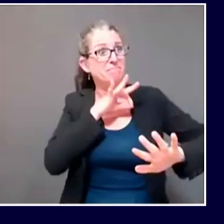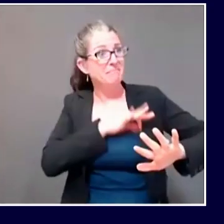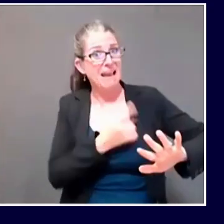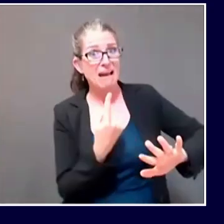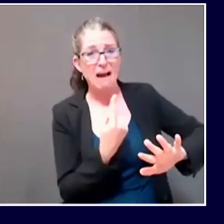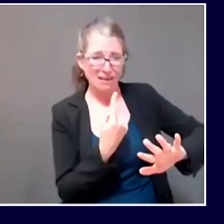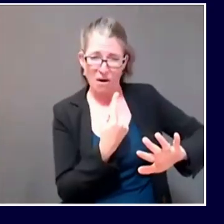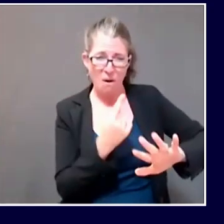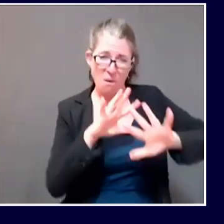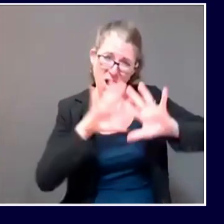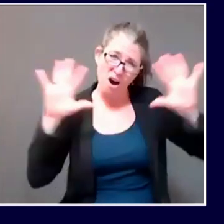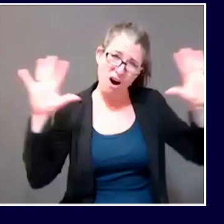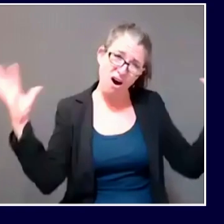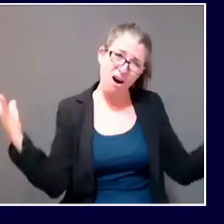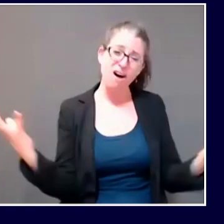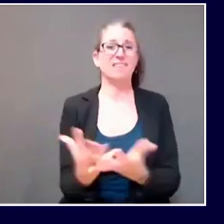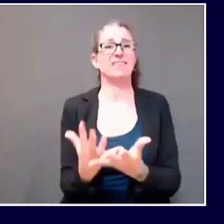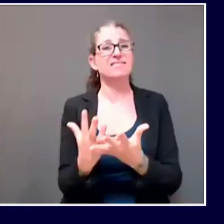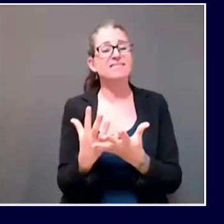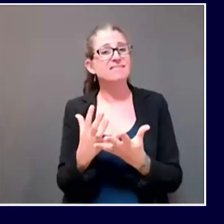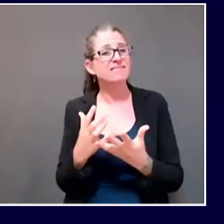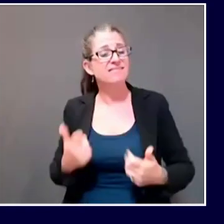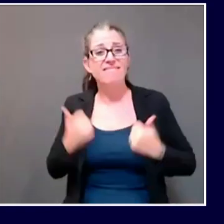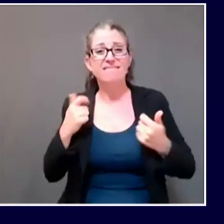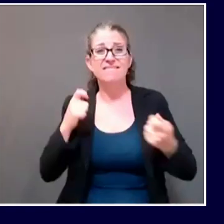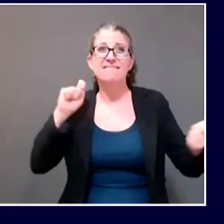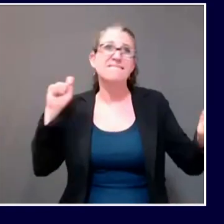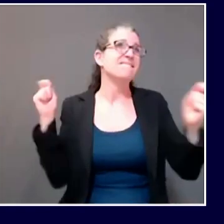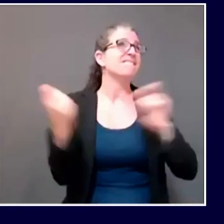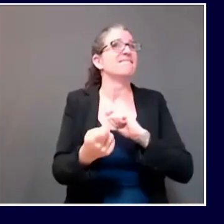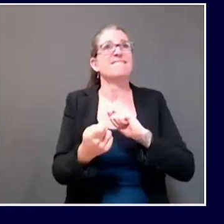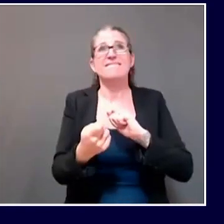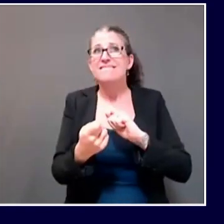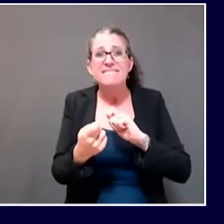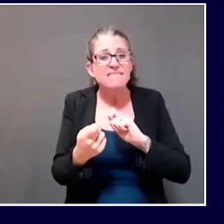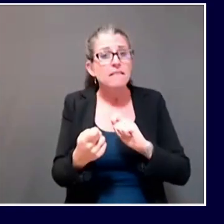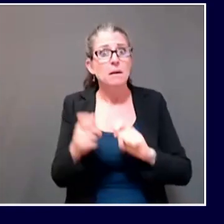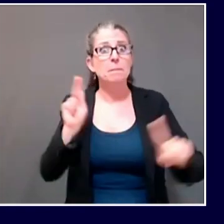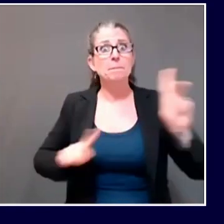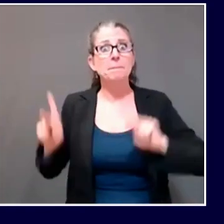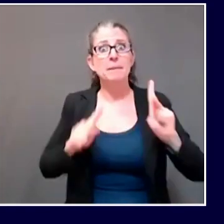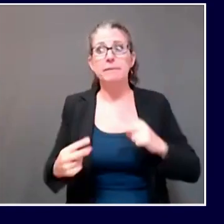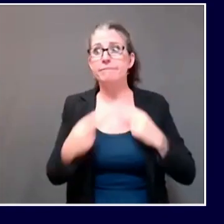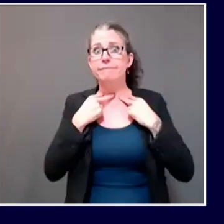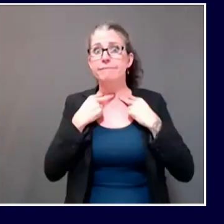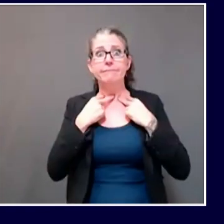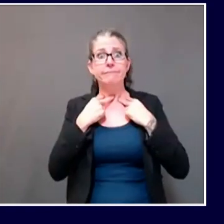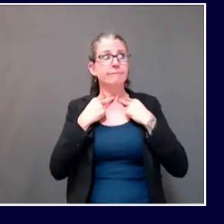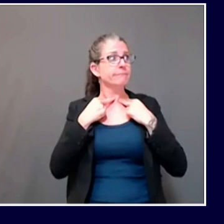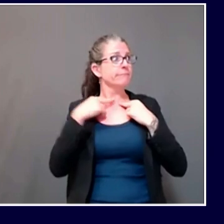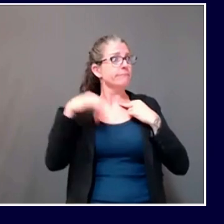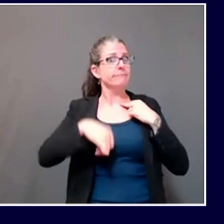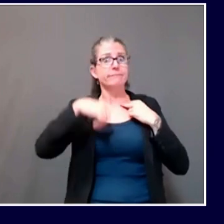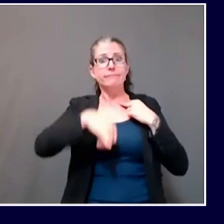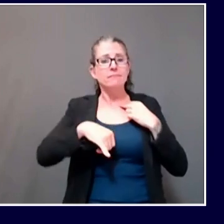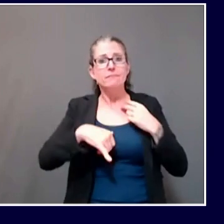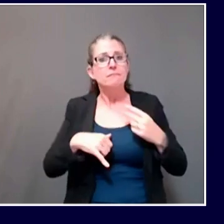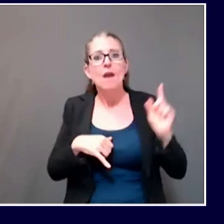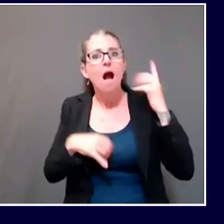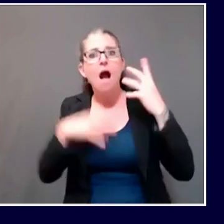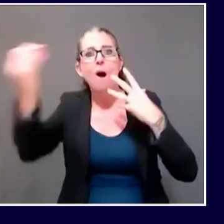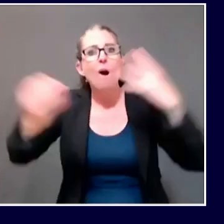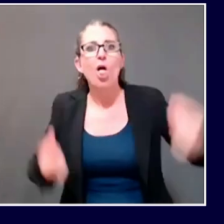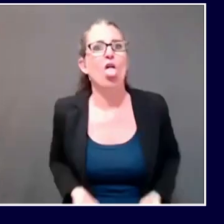reducing consumer spending, and causing unprecedented losses held across all sectors of the national economy.